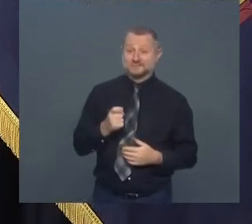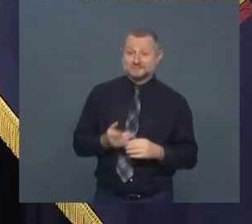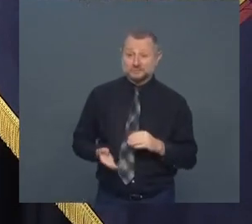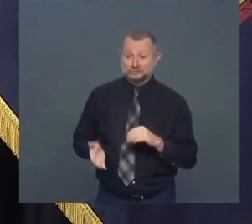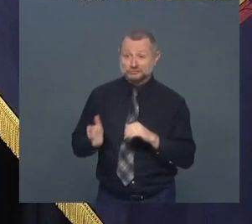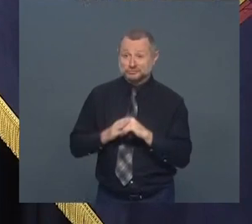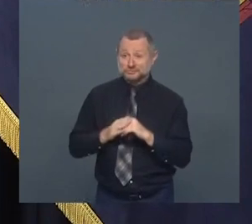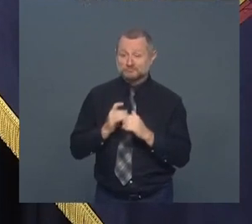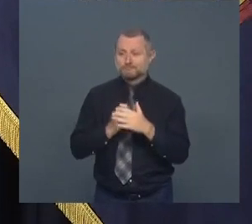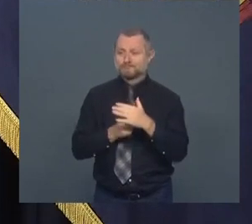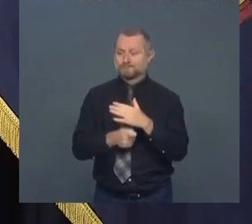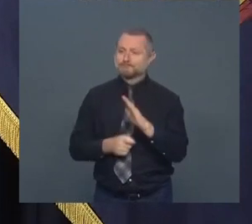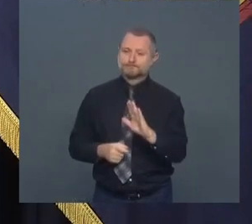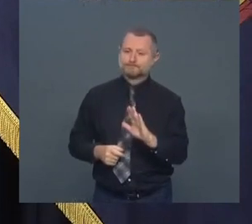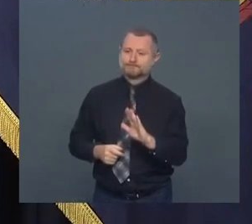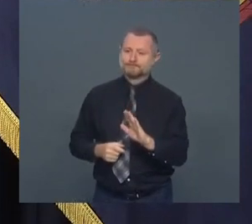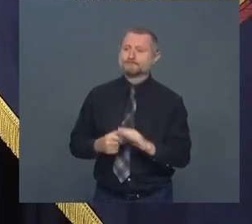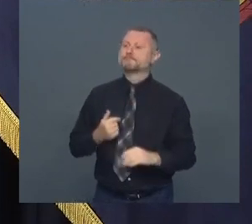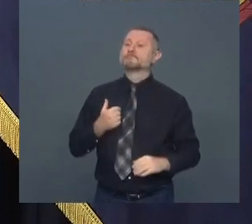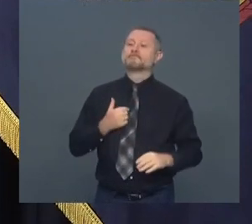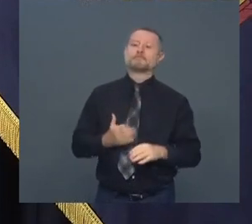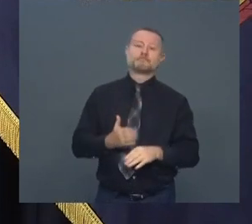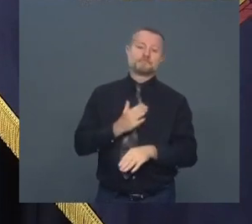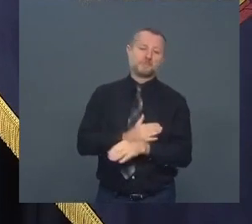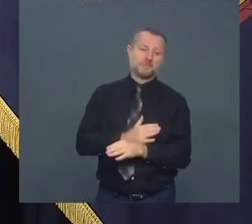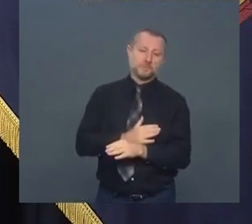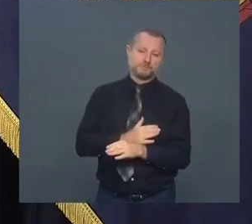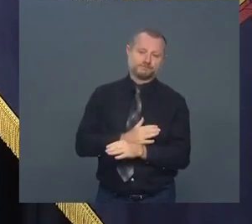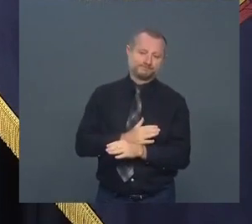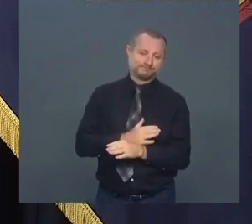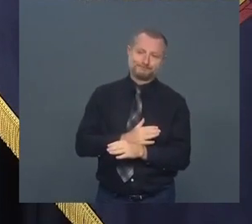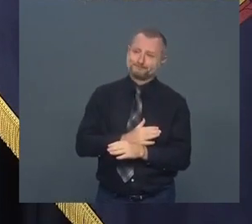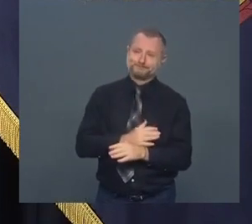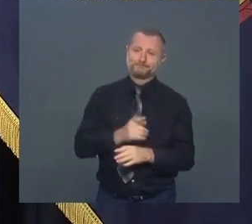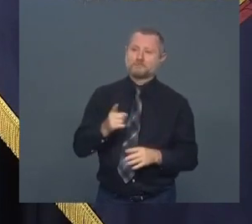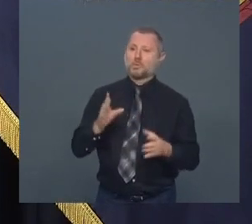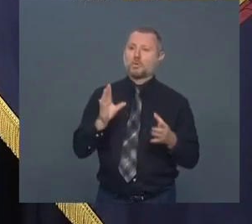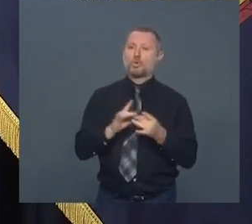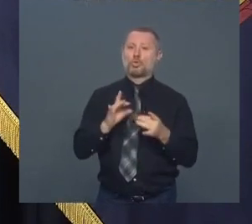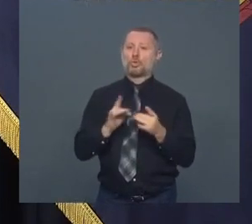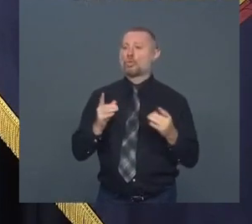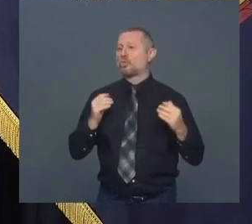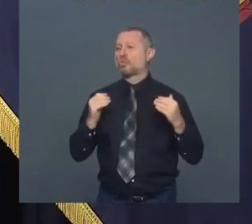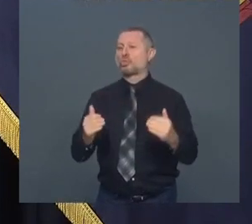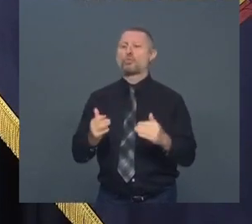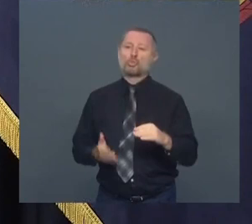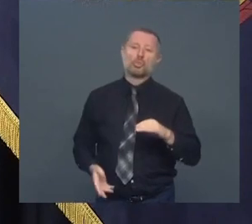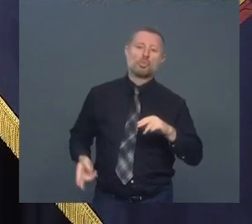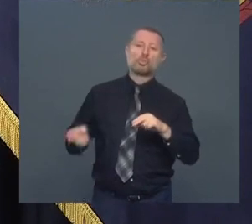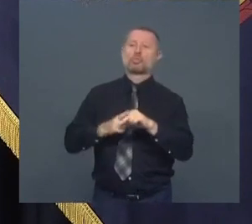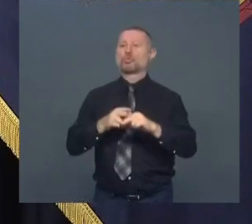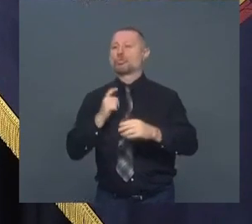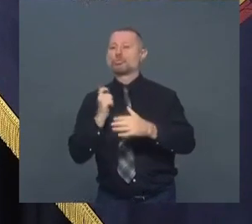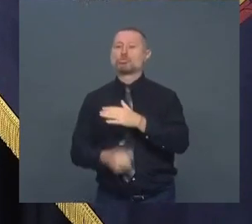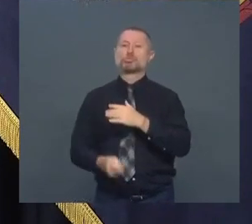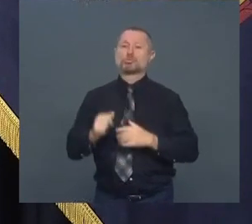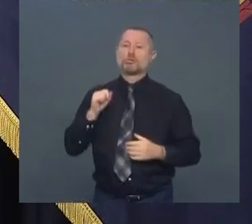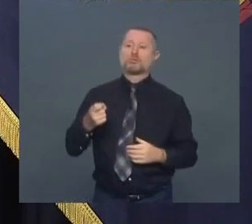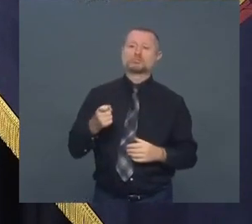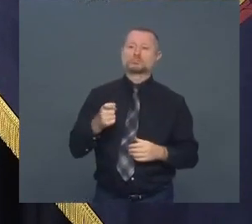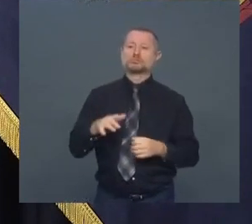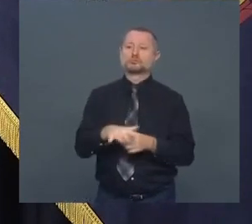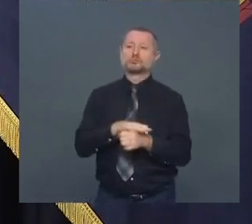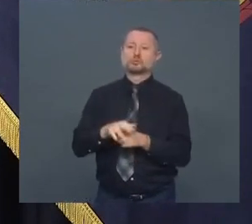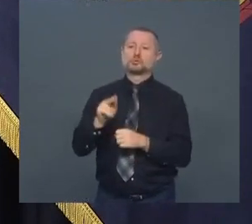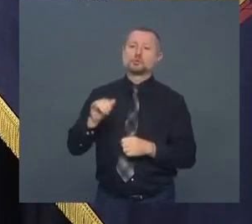I said, look, before you talk about tax increases in New York City or New